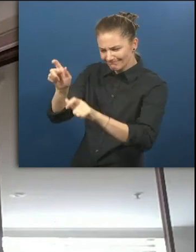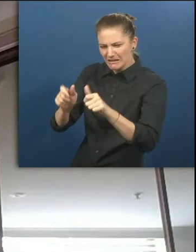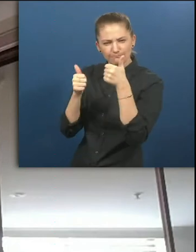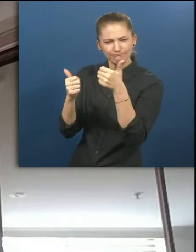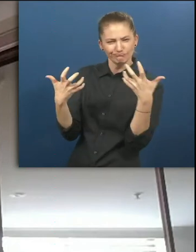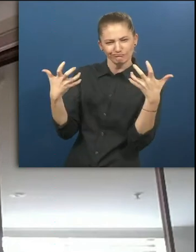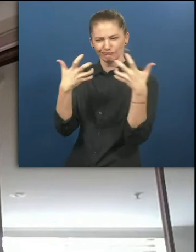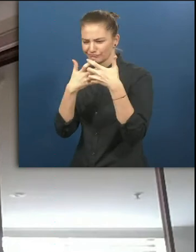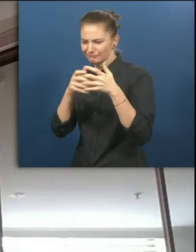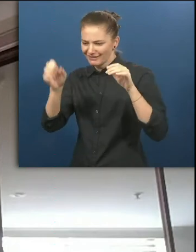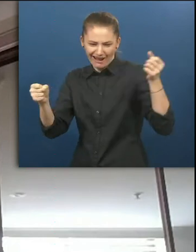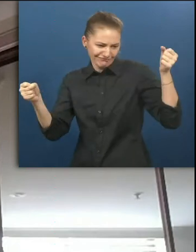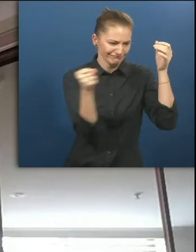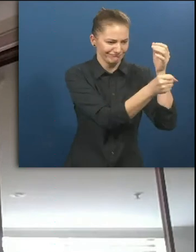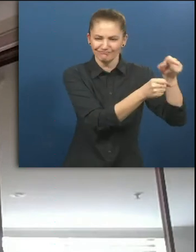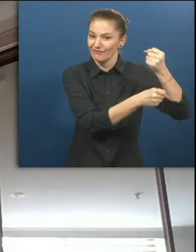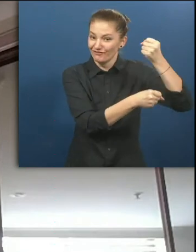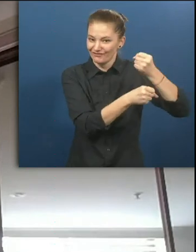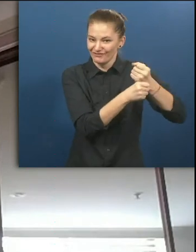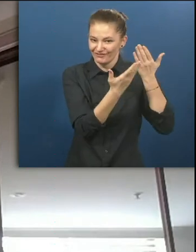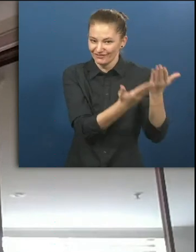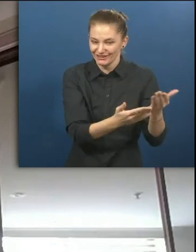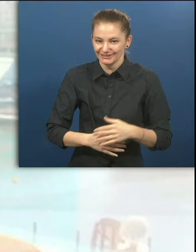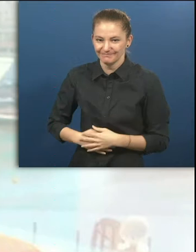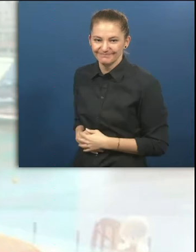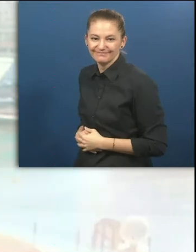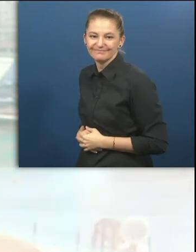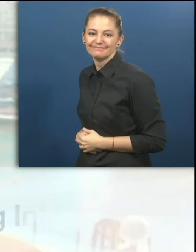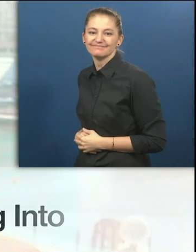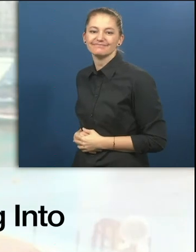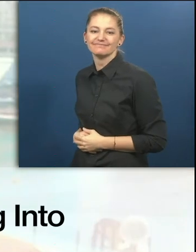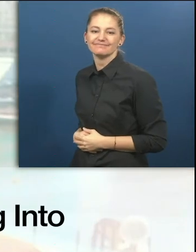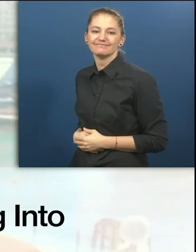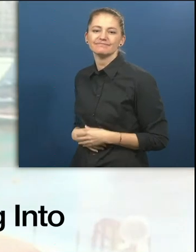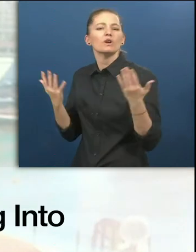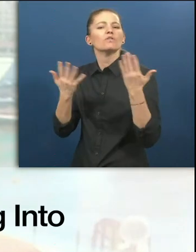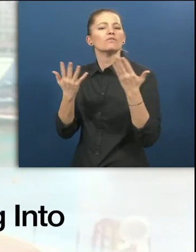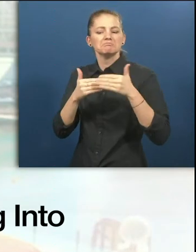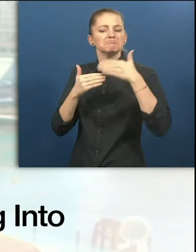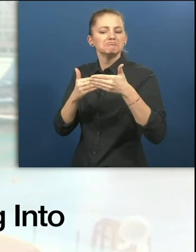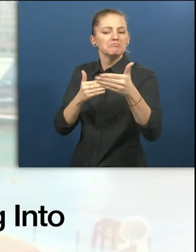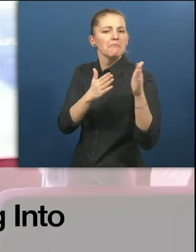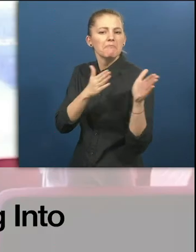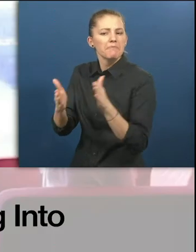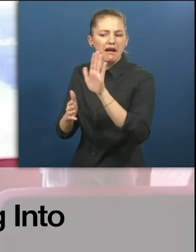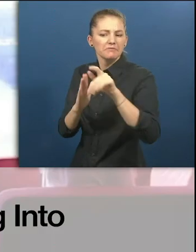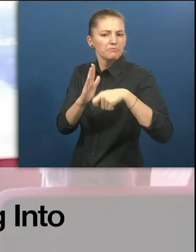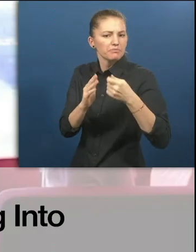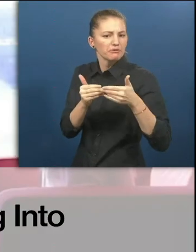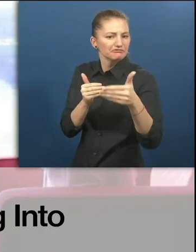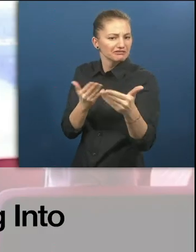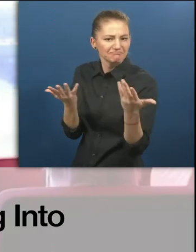candidates for our employers who participate. What is next for Stepping Into Internship Program?